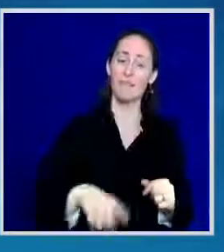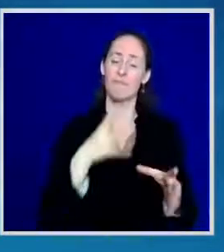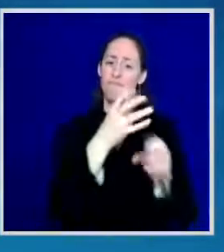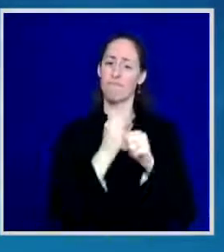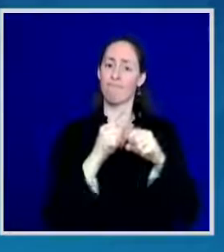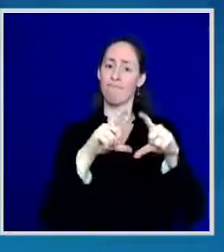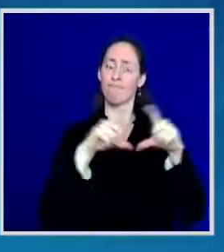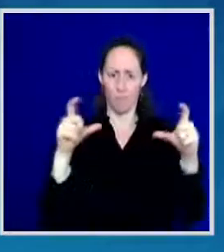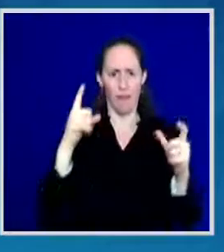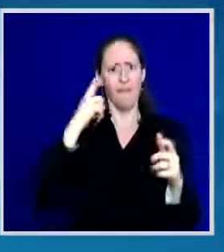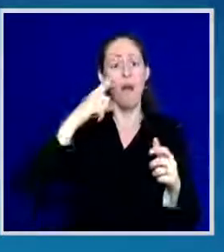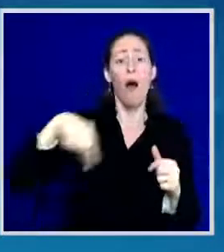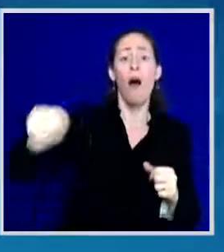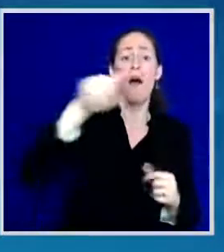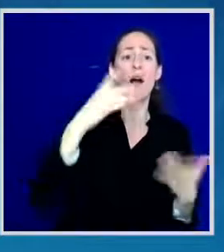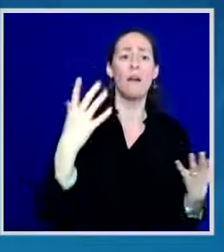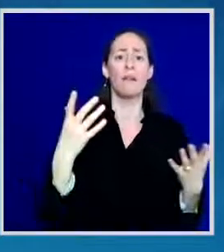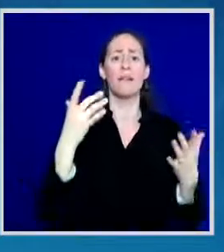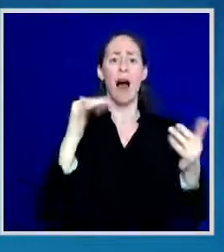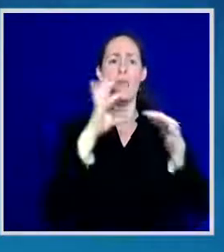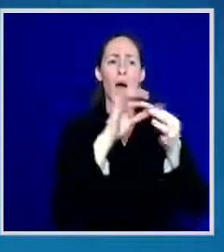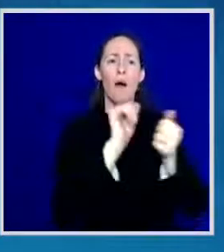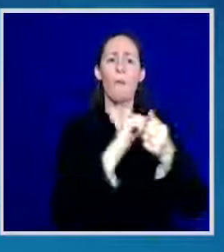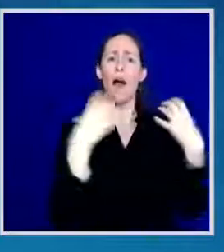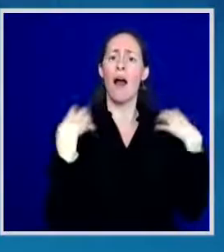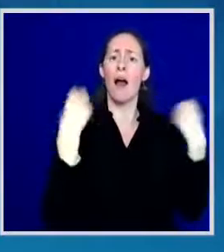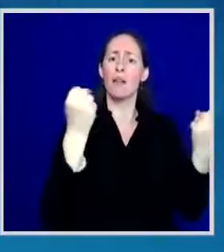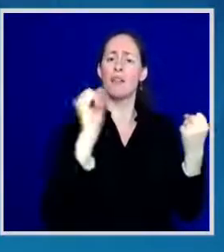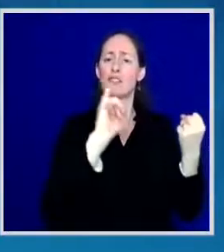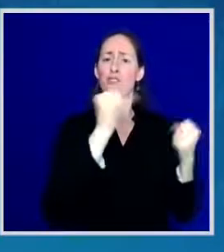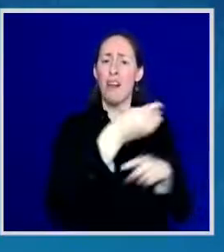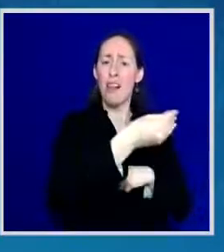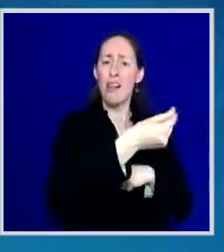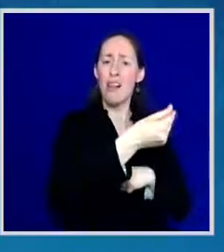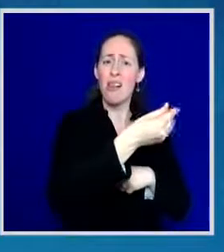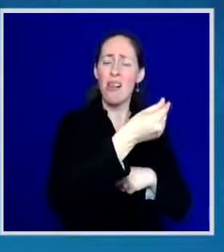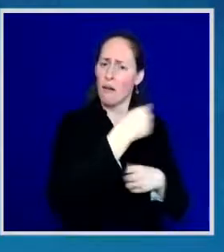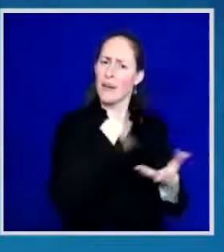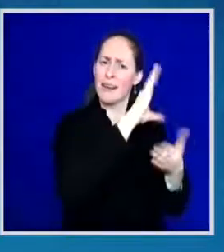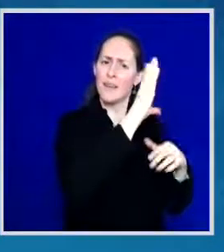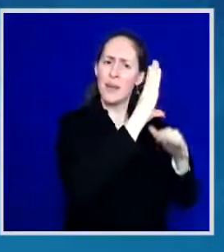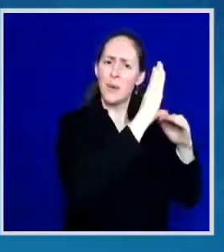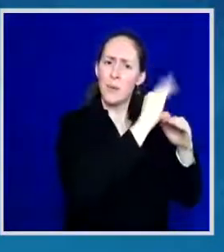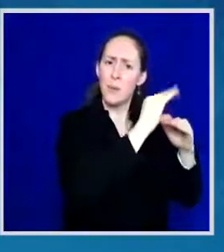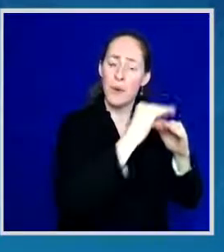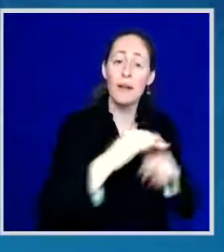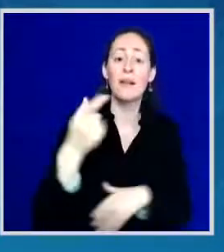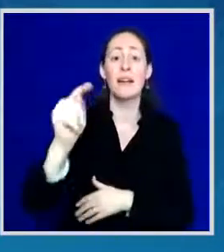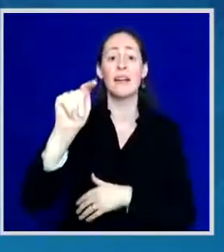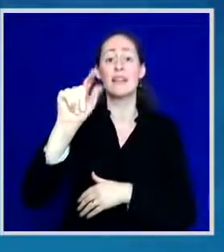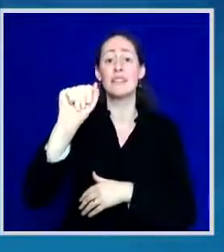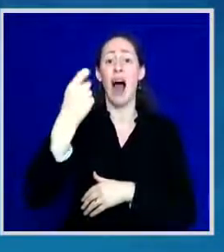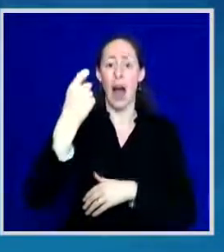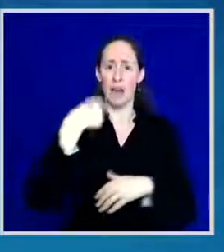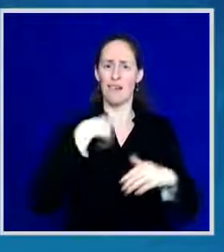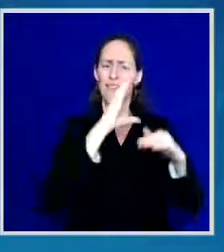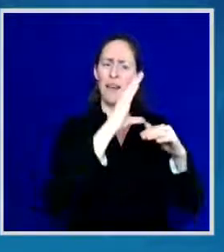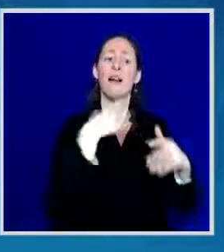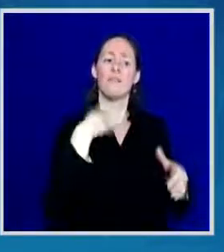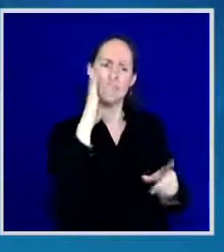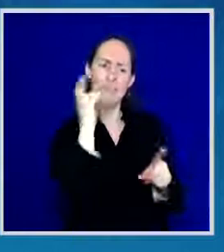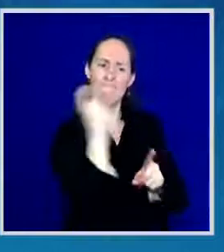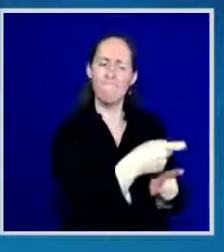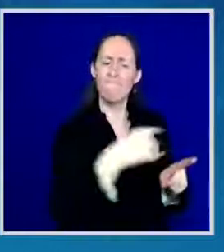It is for the American people that we have cut taxes for families with children. And it is because